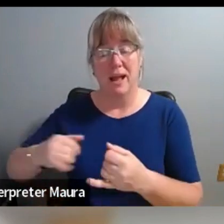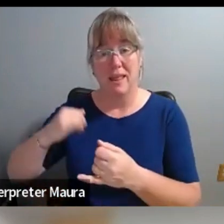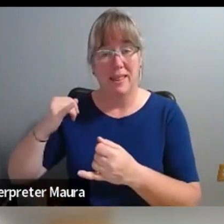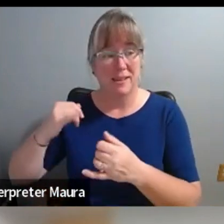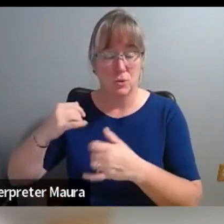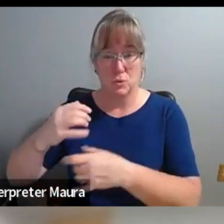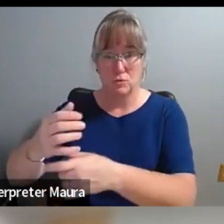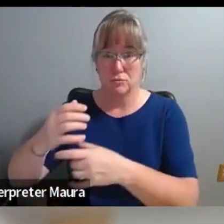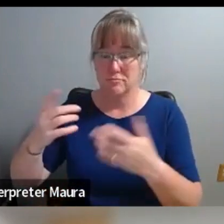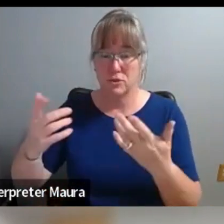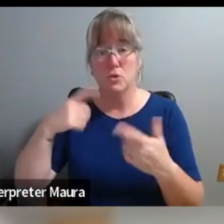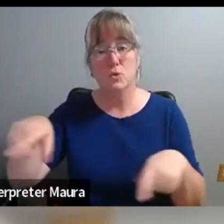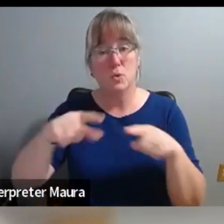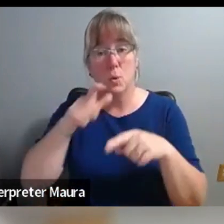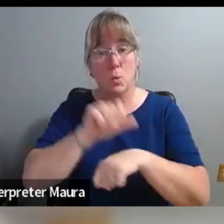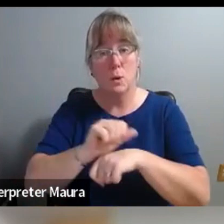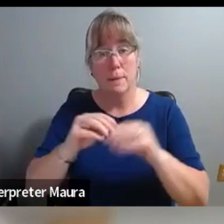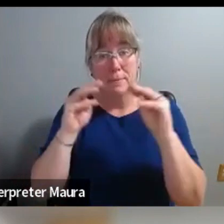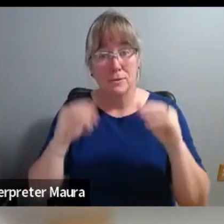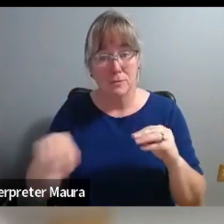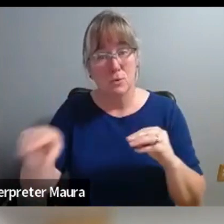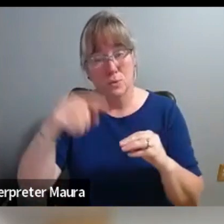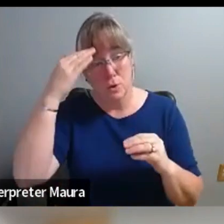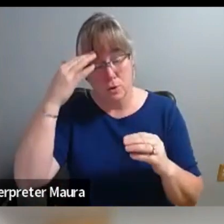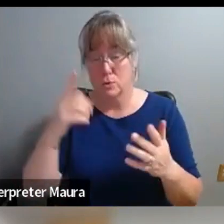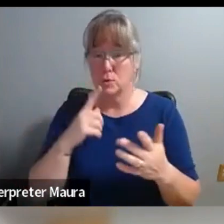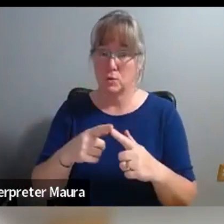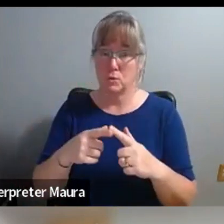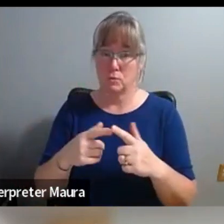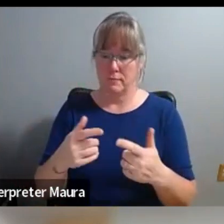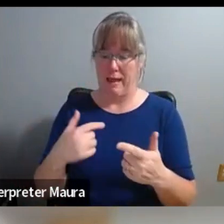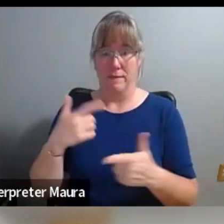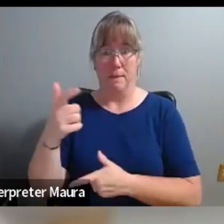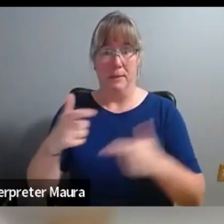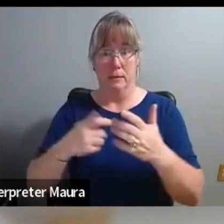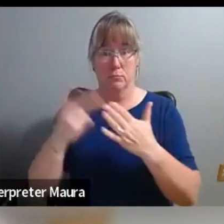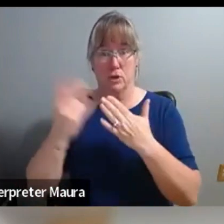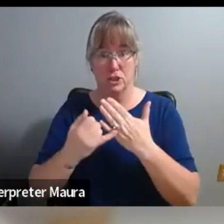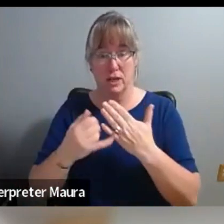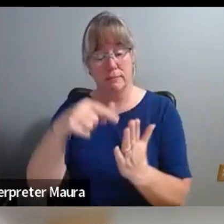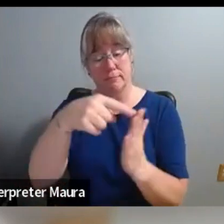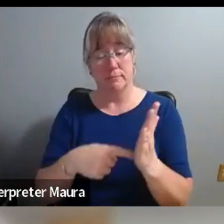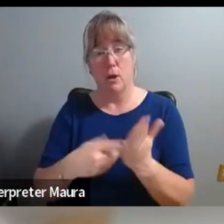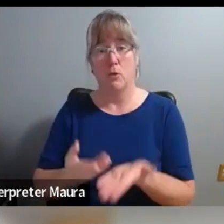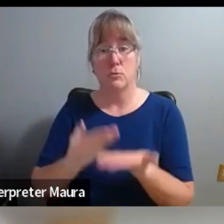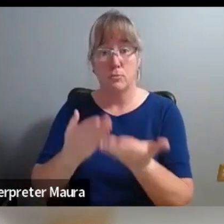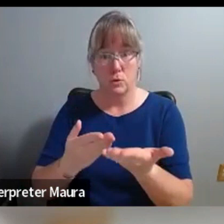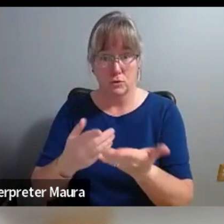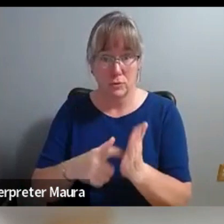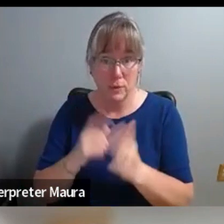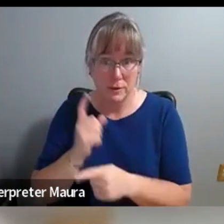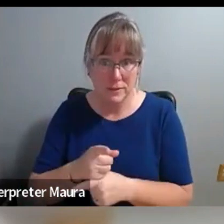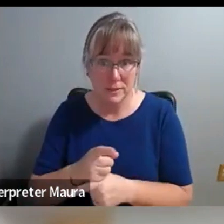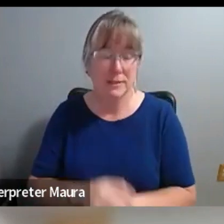work in museums here or others know, you know, you've got a proposal, right? And so the proposal has to say something about what